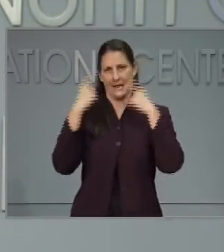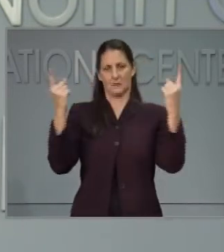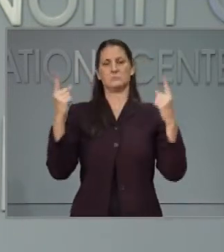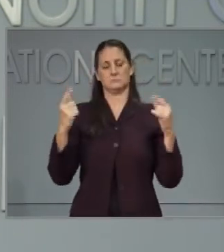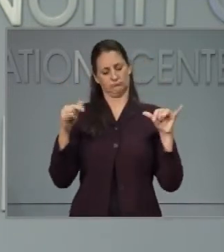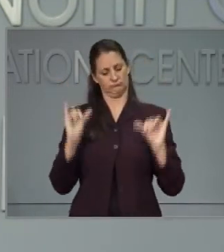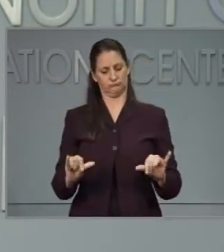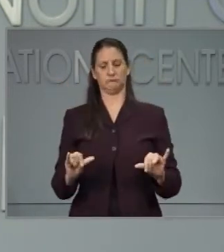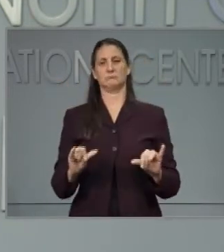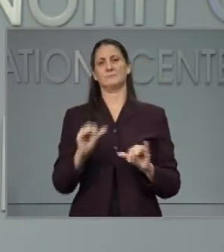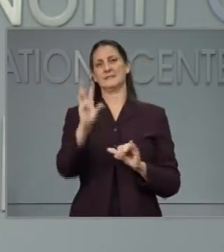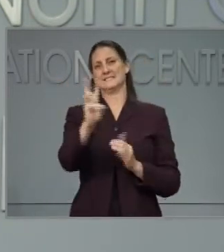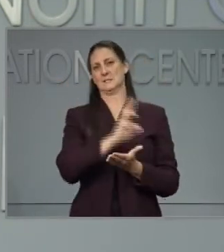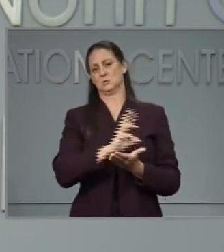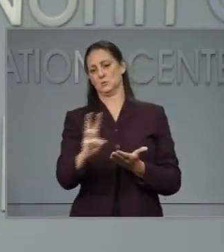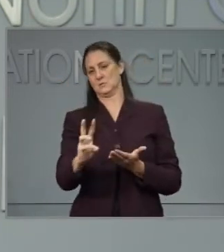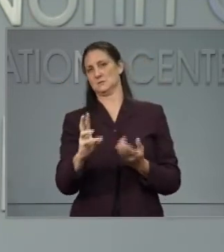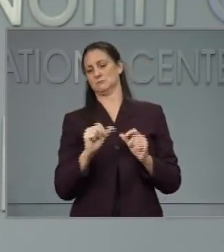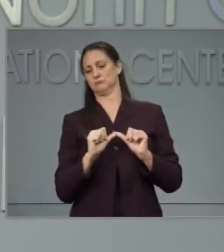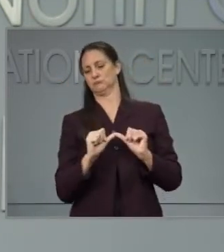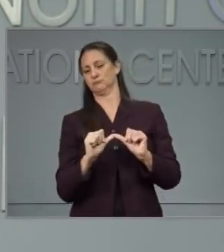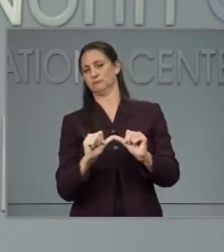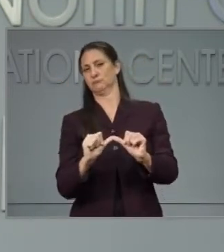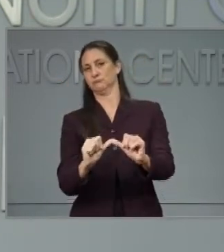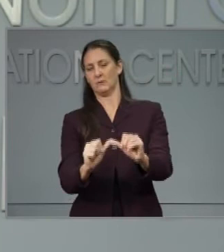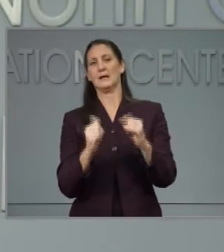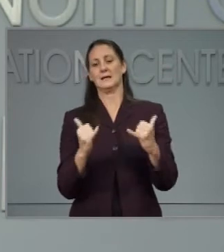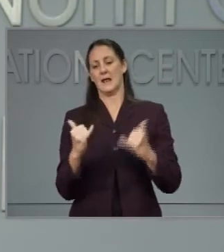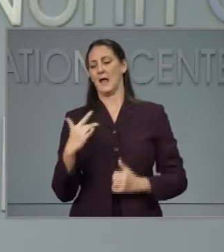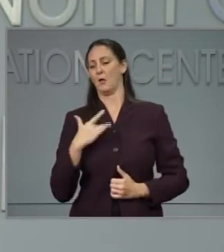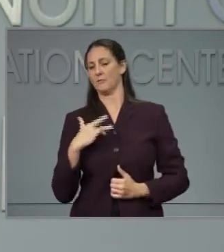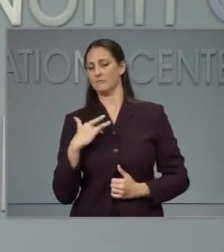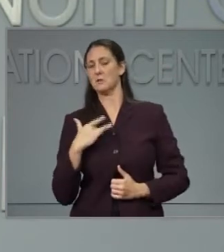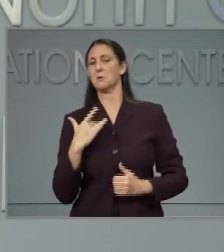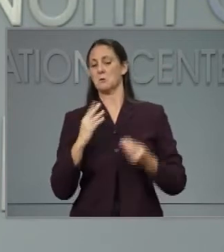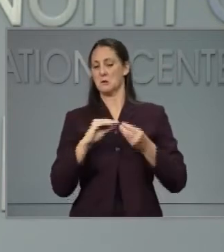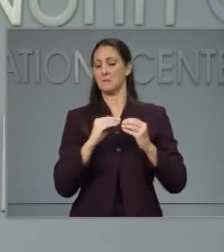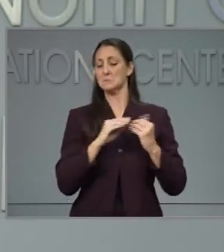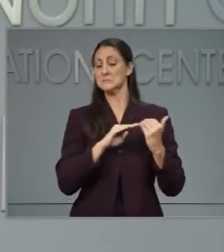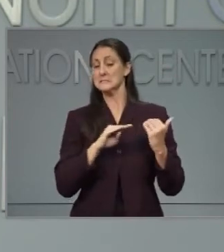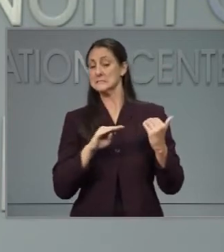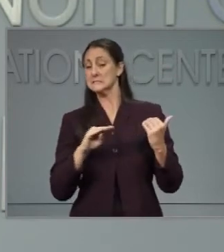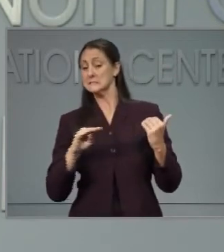ahead and do what we were planning to do and make it effective as of this Friday.